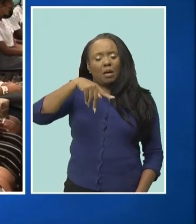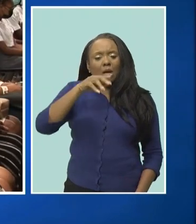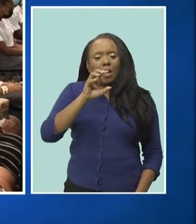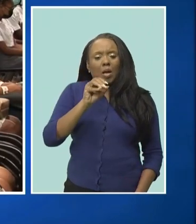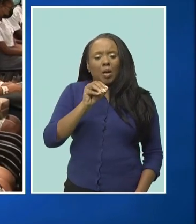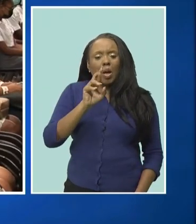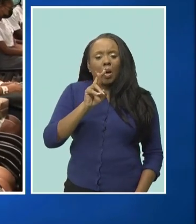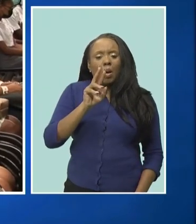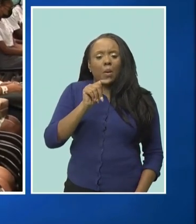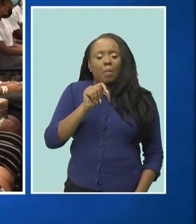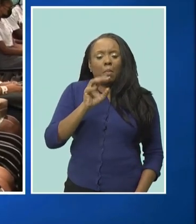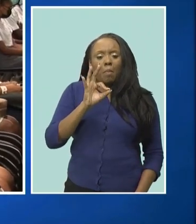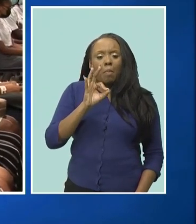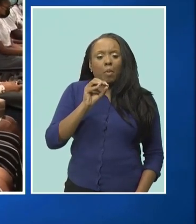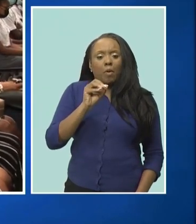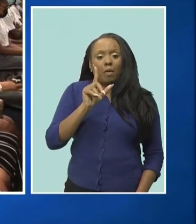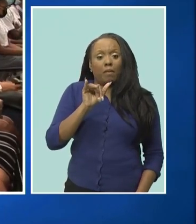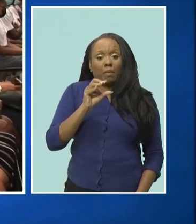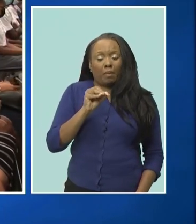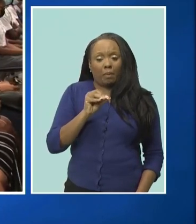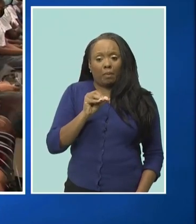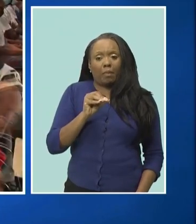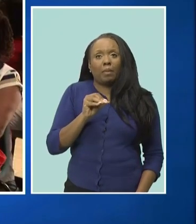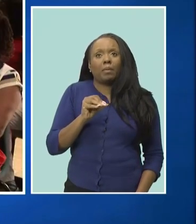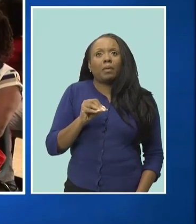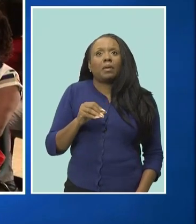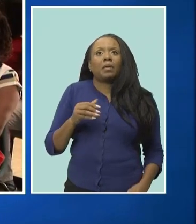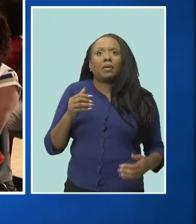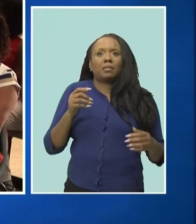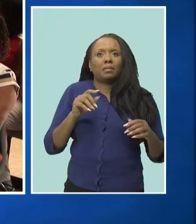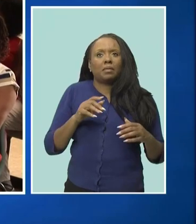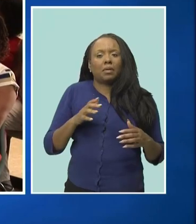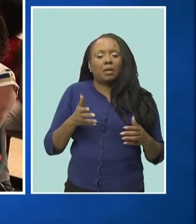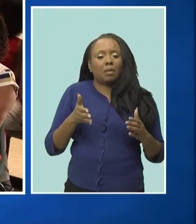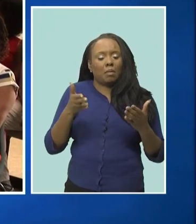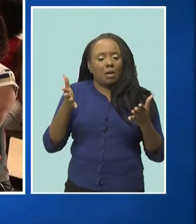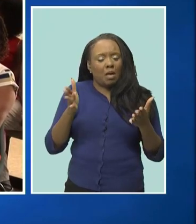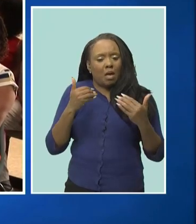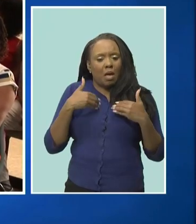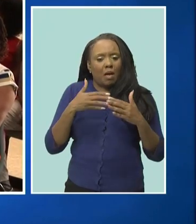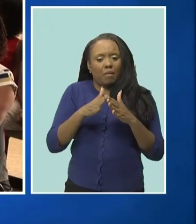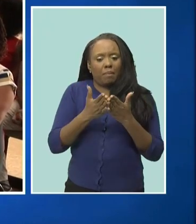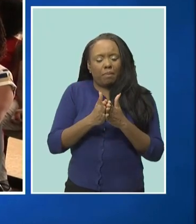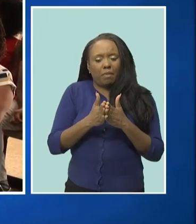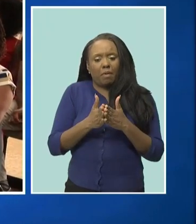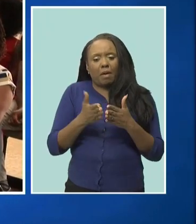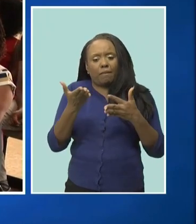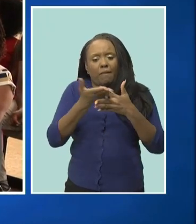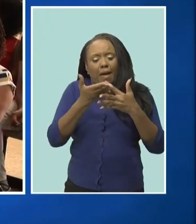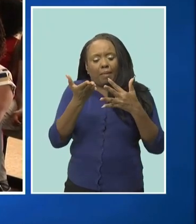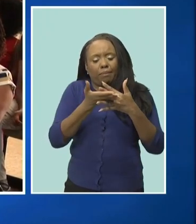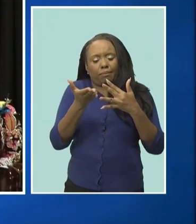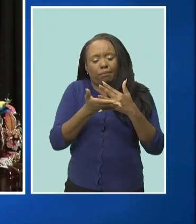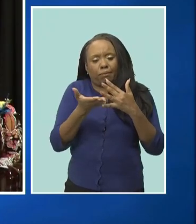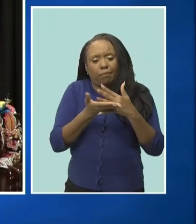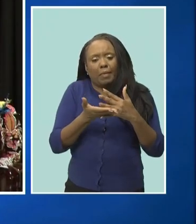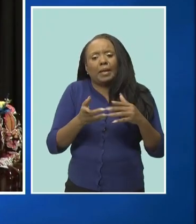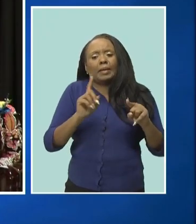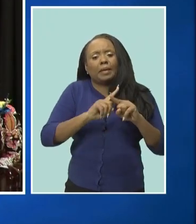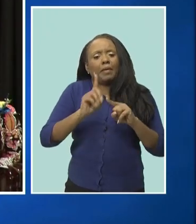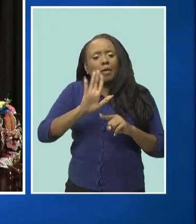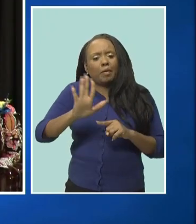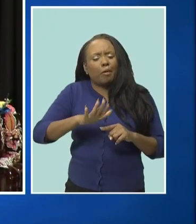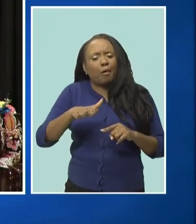your child can remember portfolio in which they are assessing the progress over a period of time and the teachers assessing it